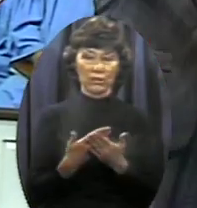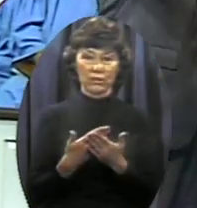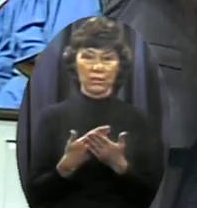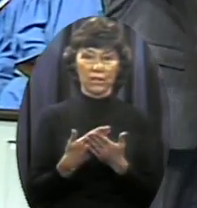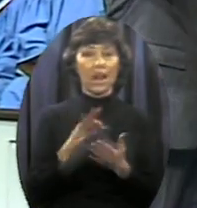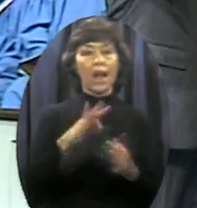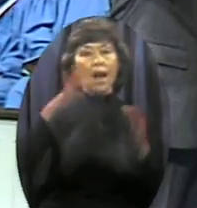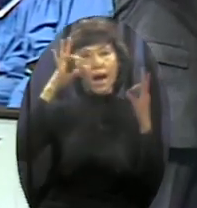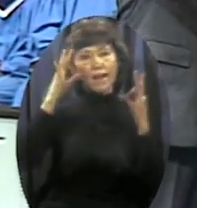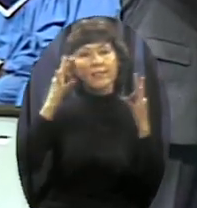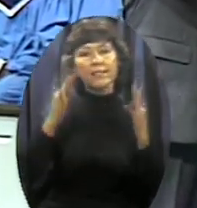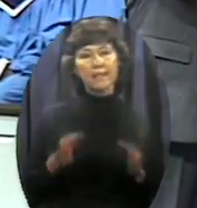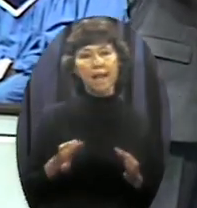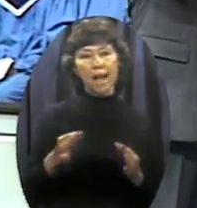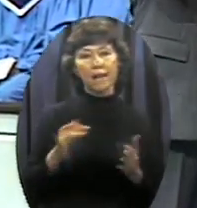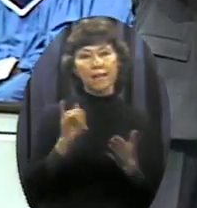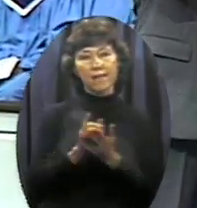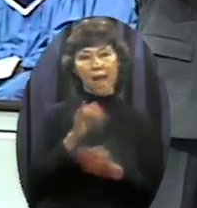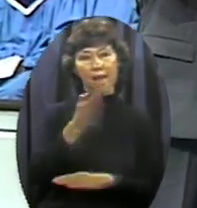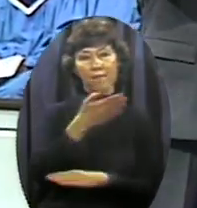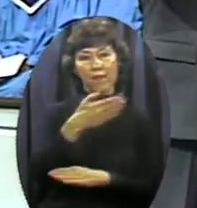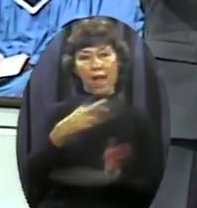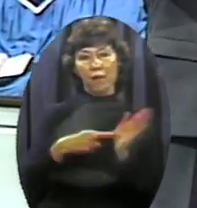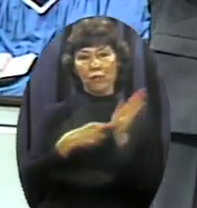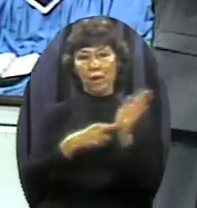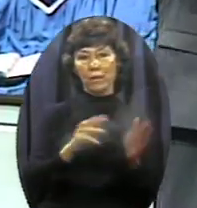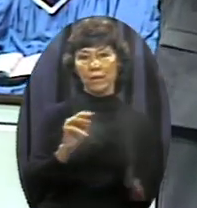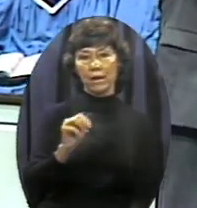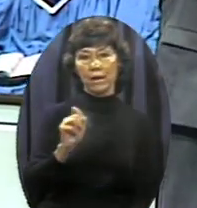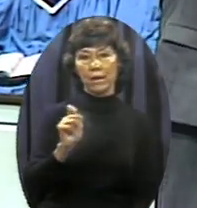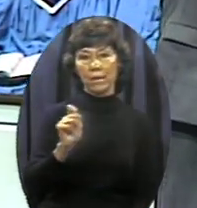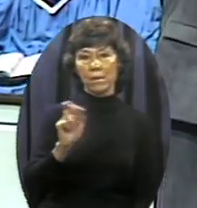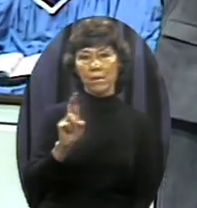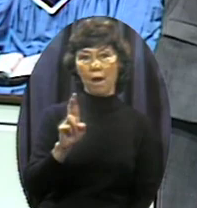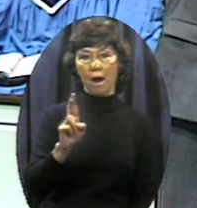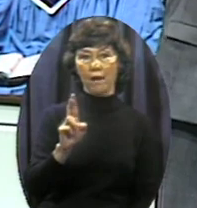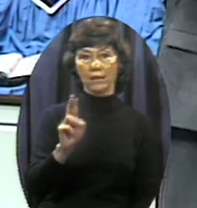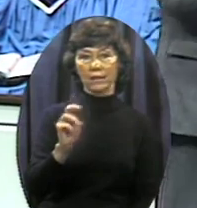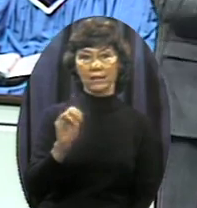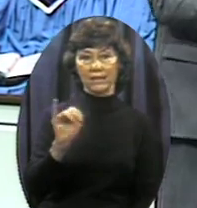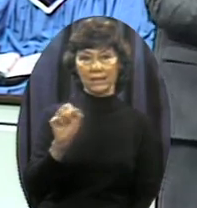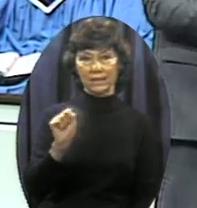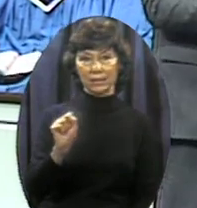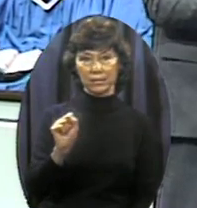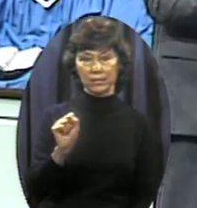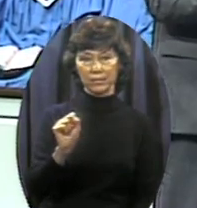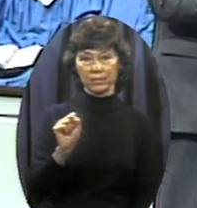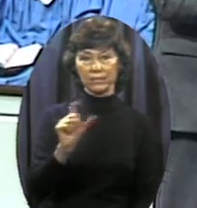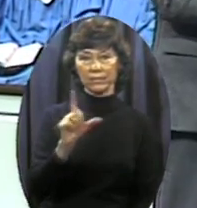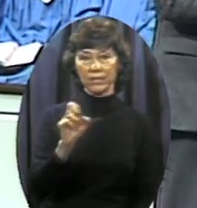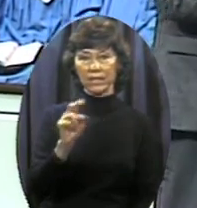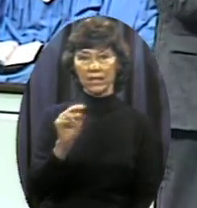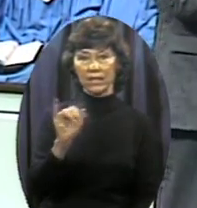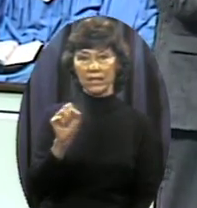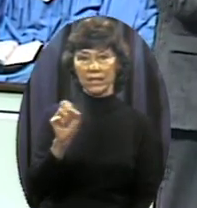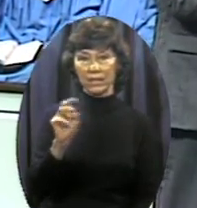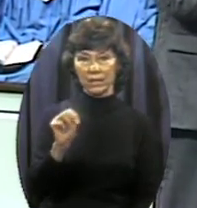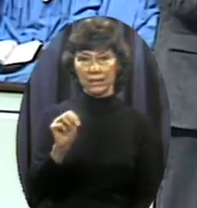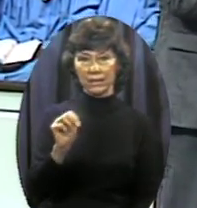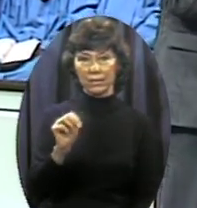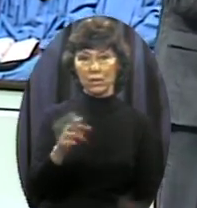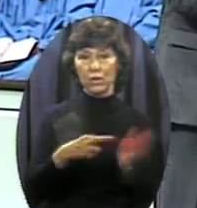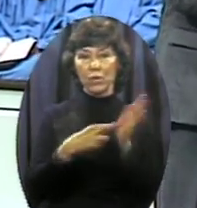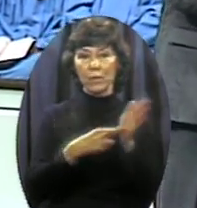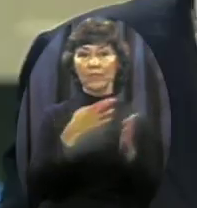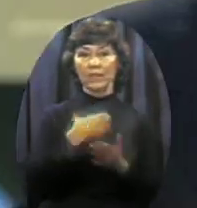Representing Marxist Leninism Representing slavery and death And pillage and political rape and